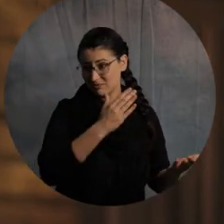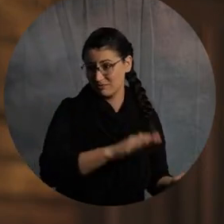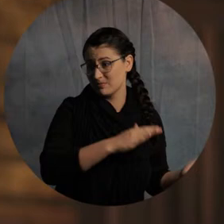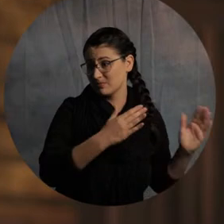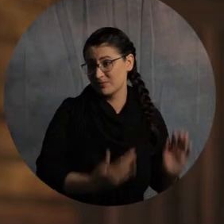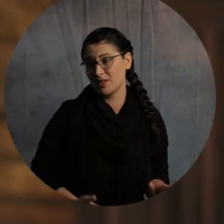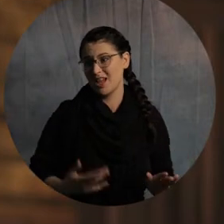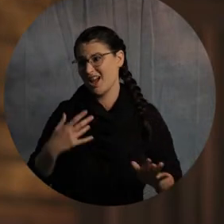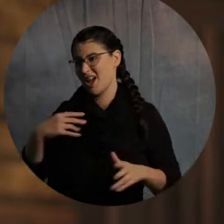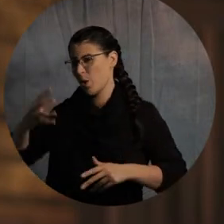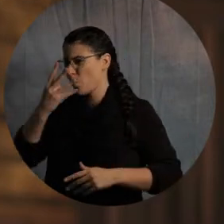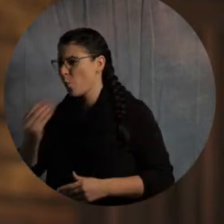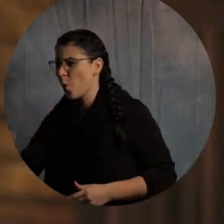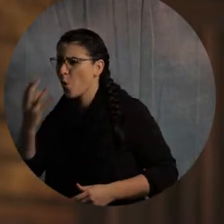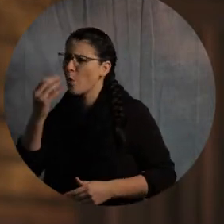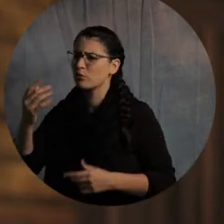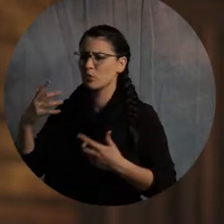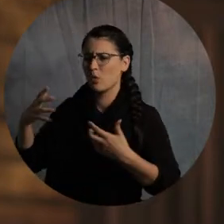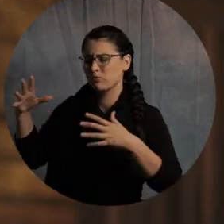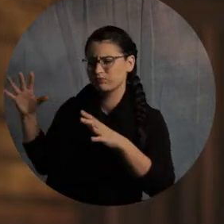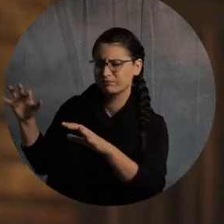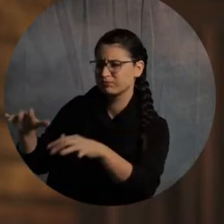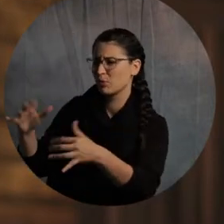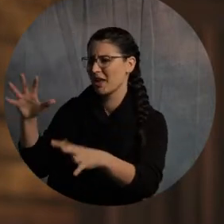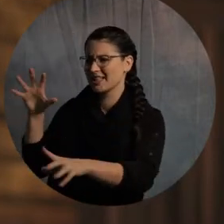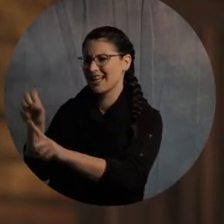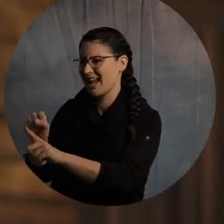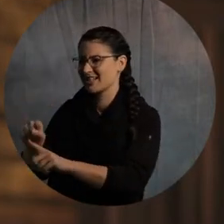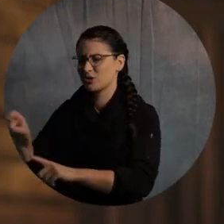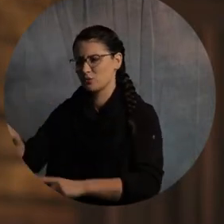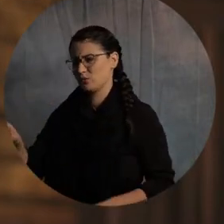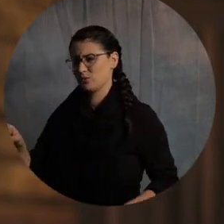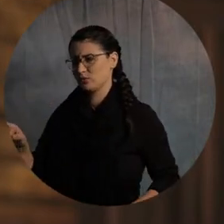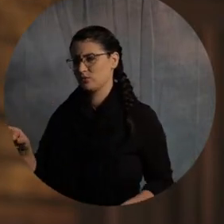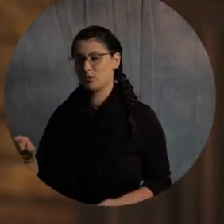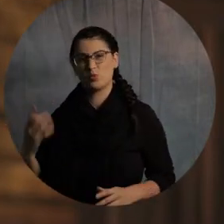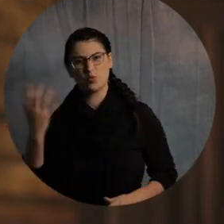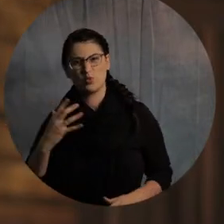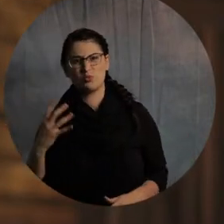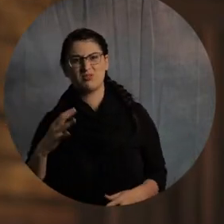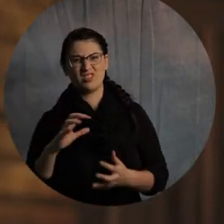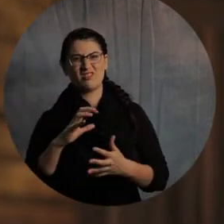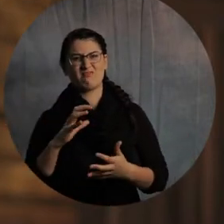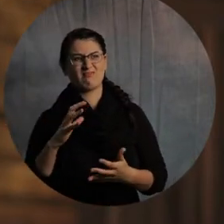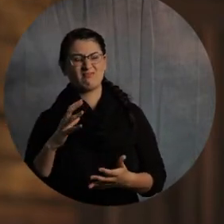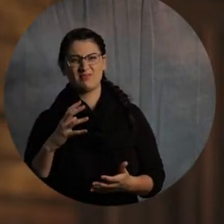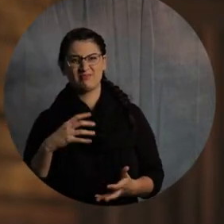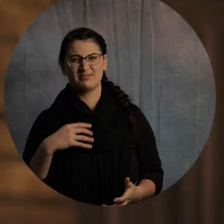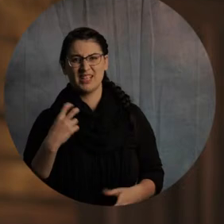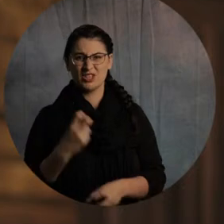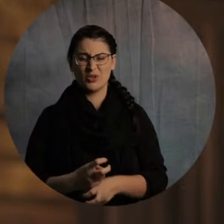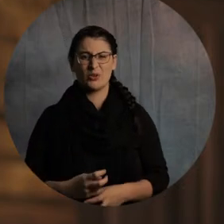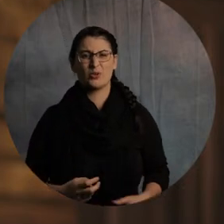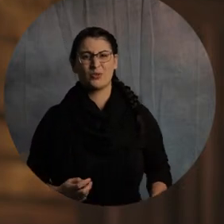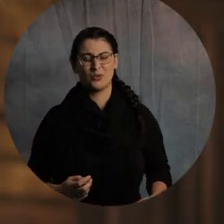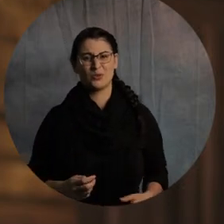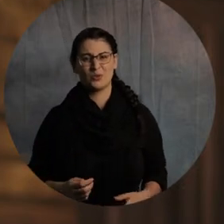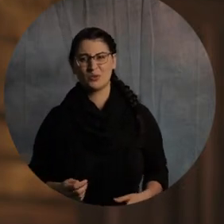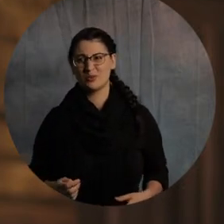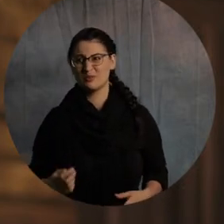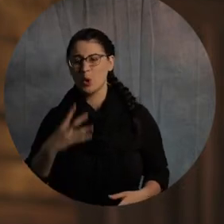the flock. That is a, I that's, that's, that's a harsh, harsh thing that he's saying is getting ready to happen.